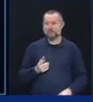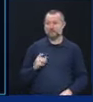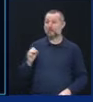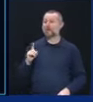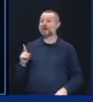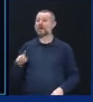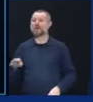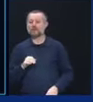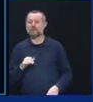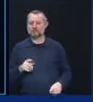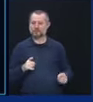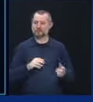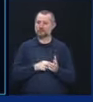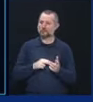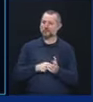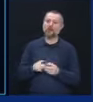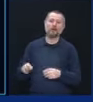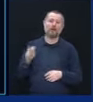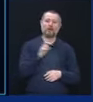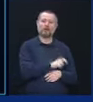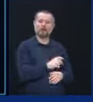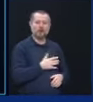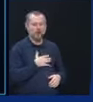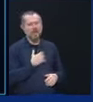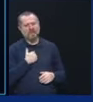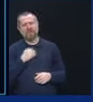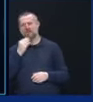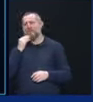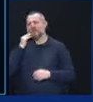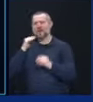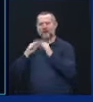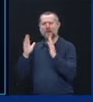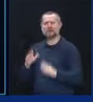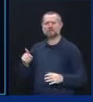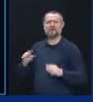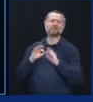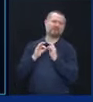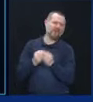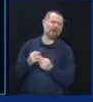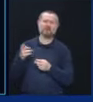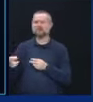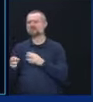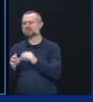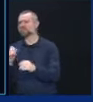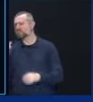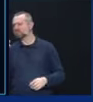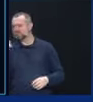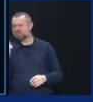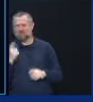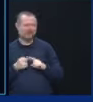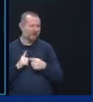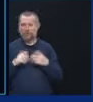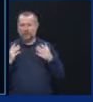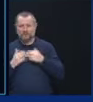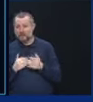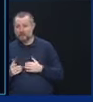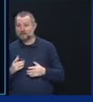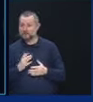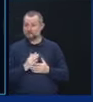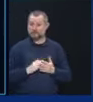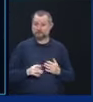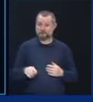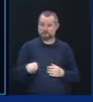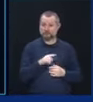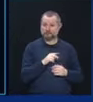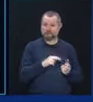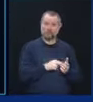nursing home, right? For others, it's going home, it's going back to your family, your relatives, loved ones, your friend, and some, and many people just home alone.